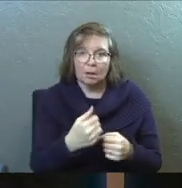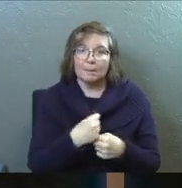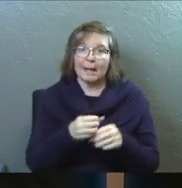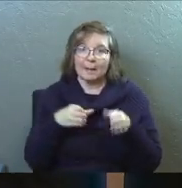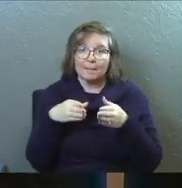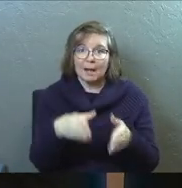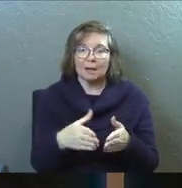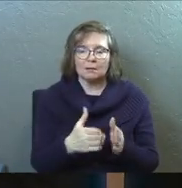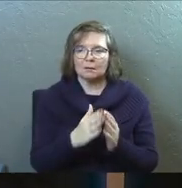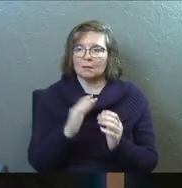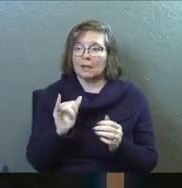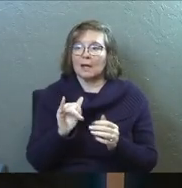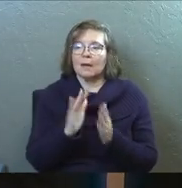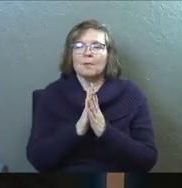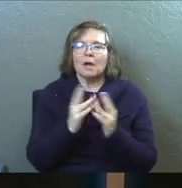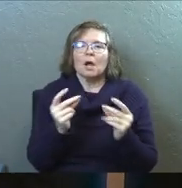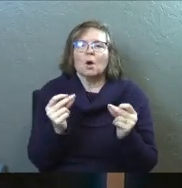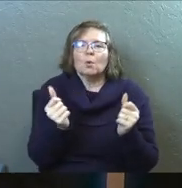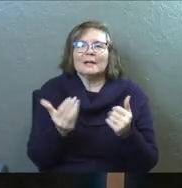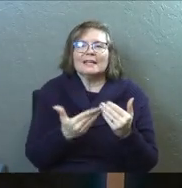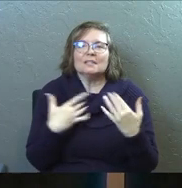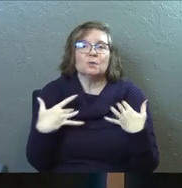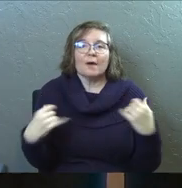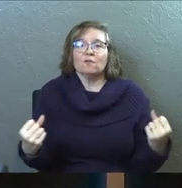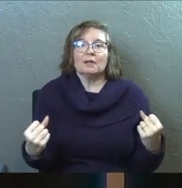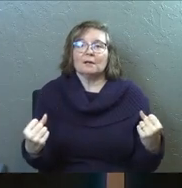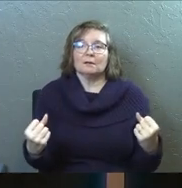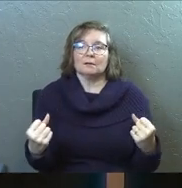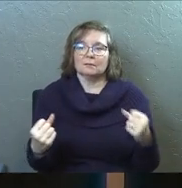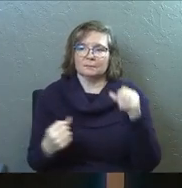pray for people, I pray for a quick and easy recovery.